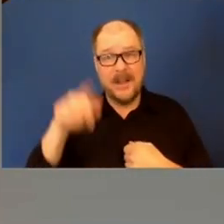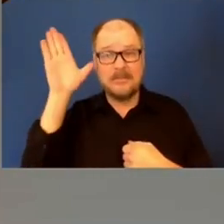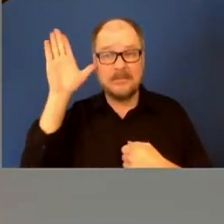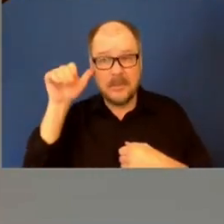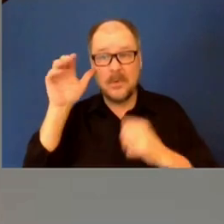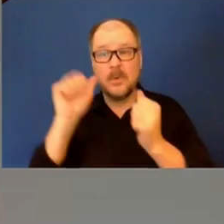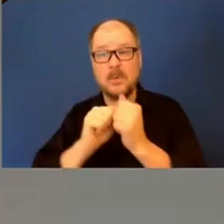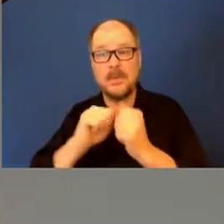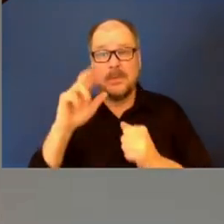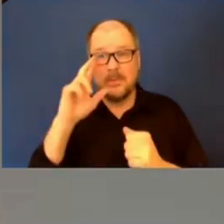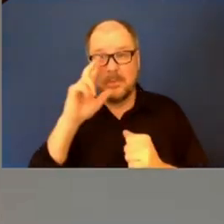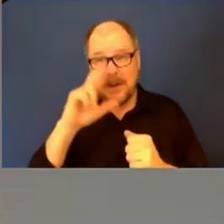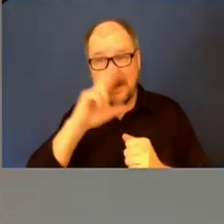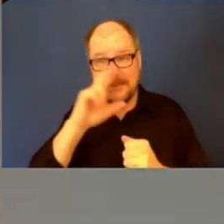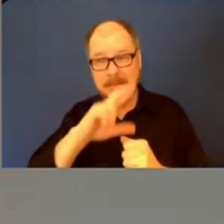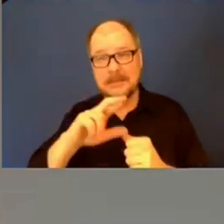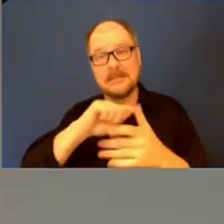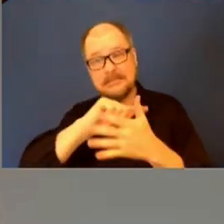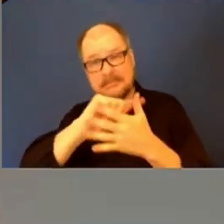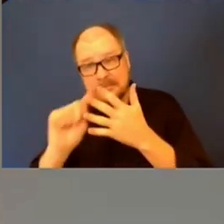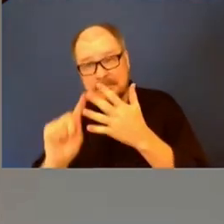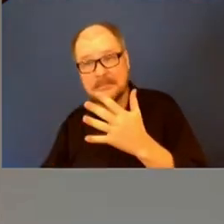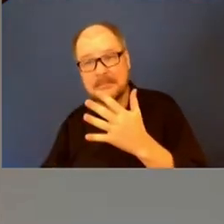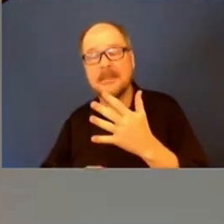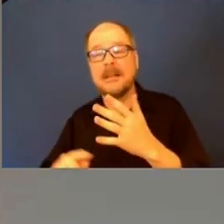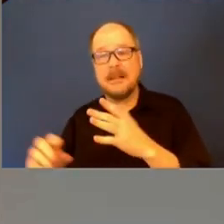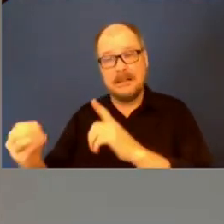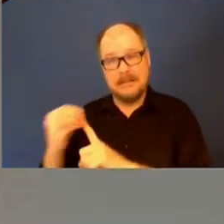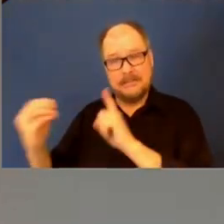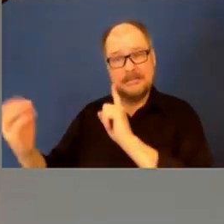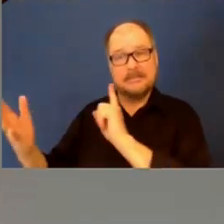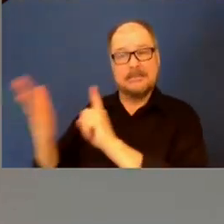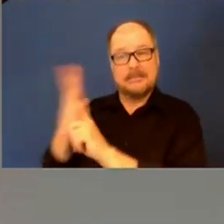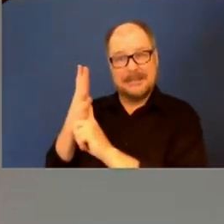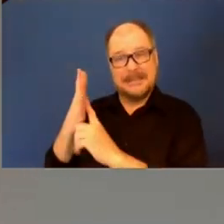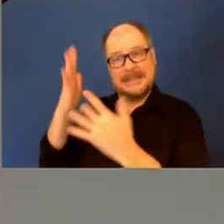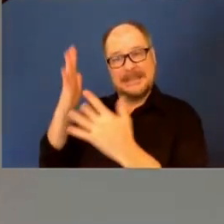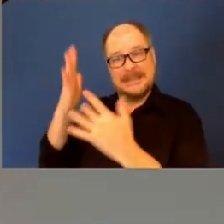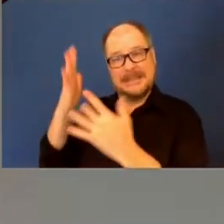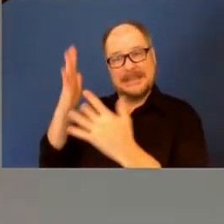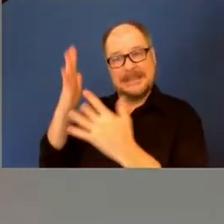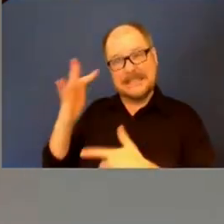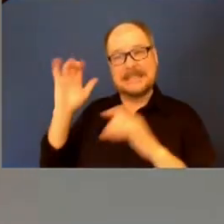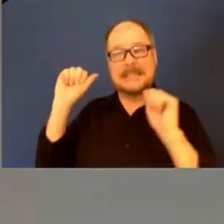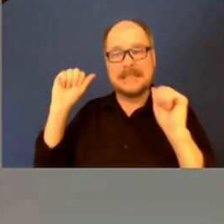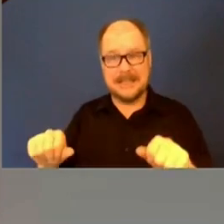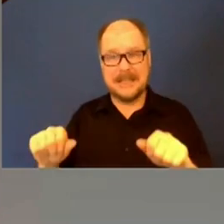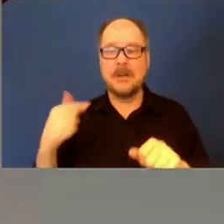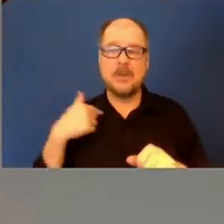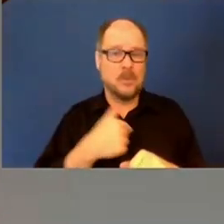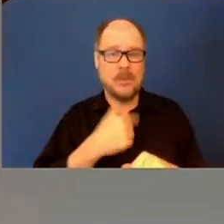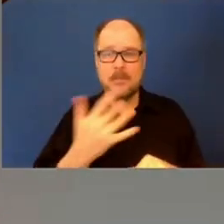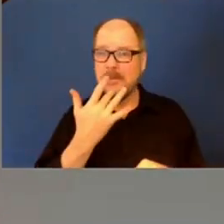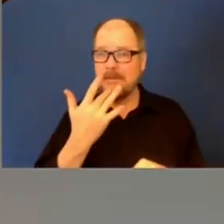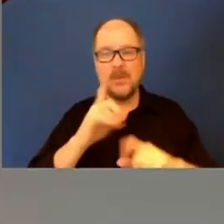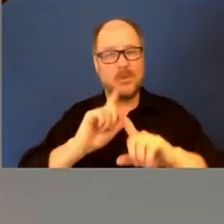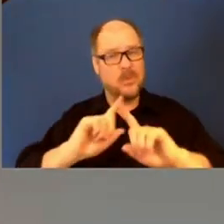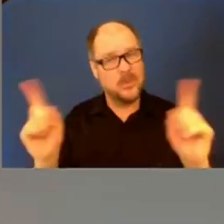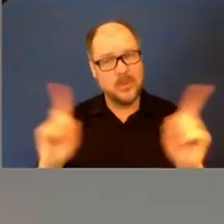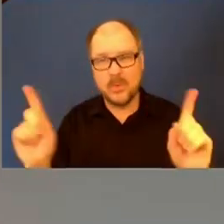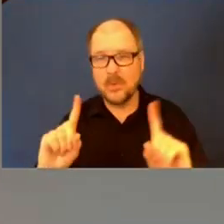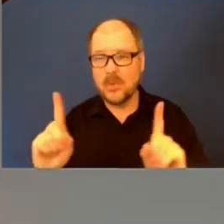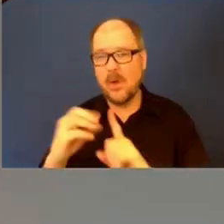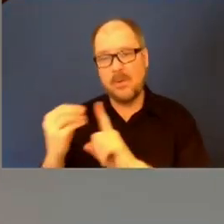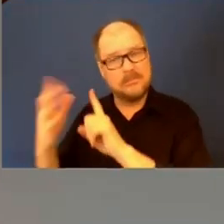to increase their potential for exposure to diseases that we would prefer not to experience